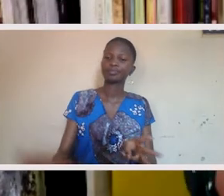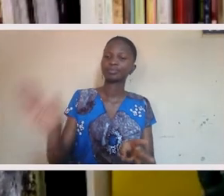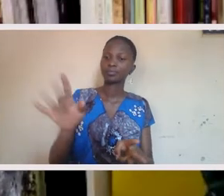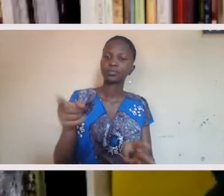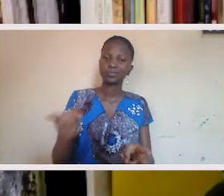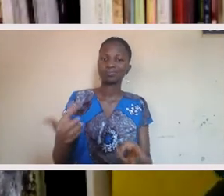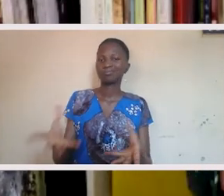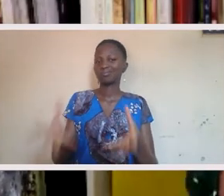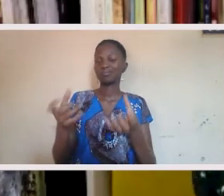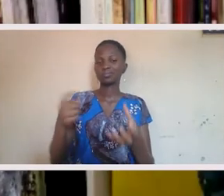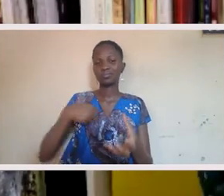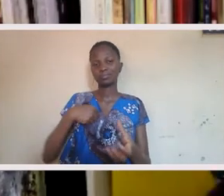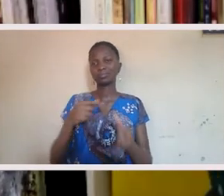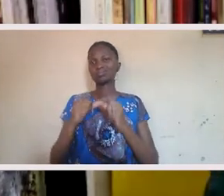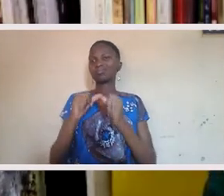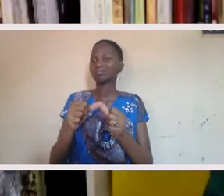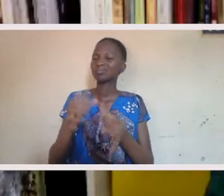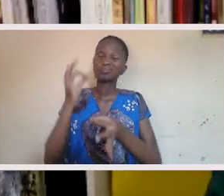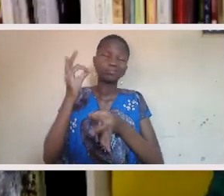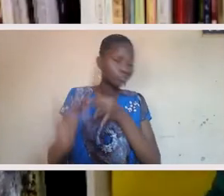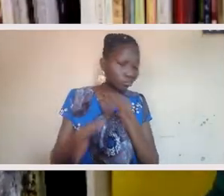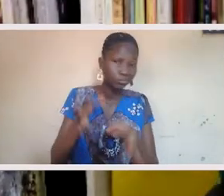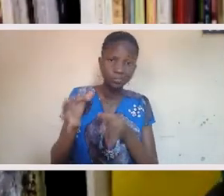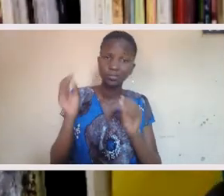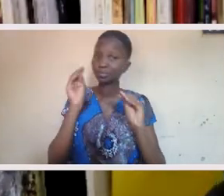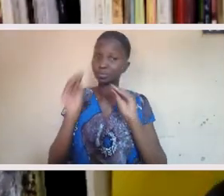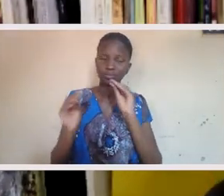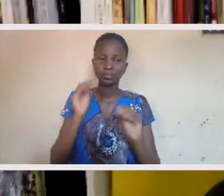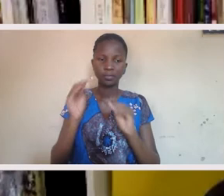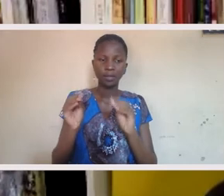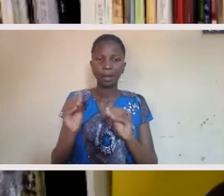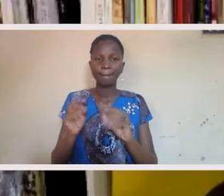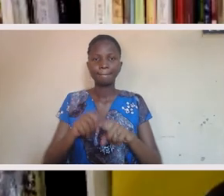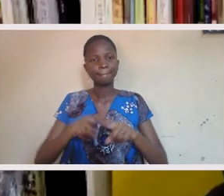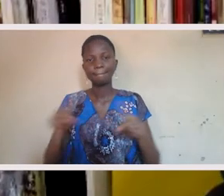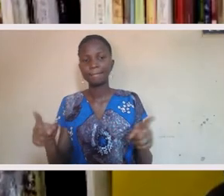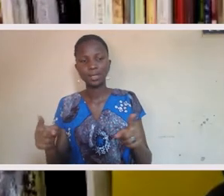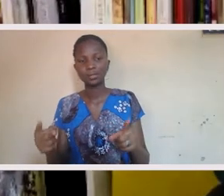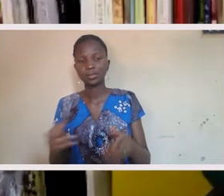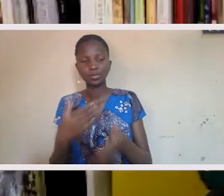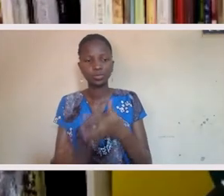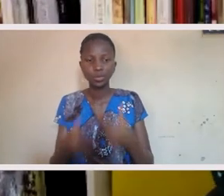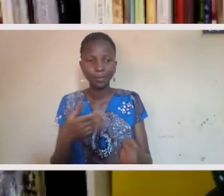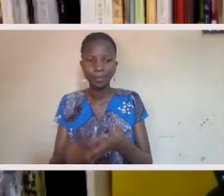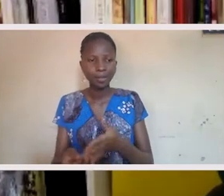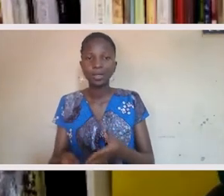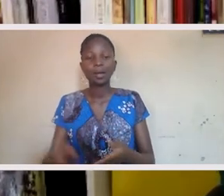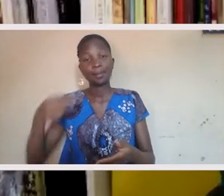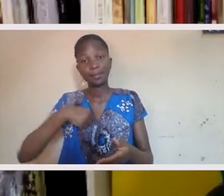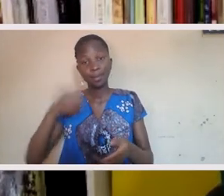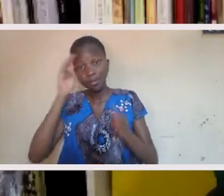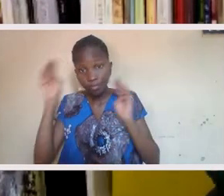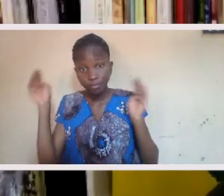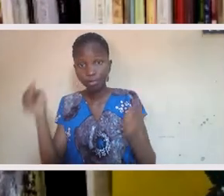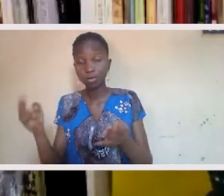explain or to teach or to school someone. And so I think that, and I often do this in my workshops and in my trainings, I let